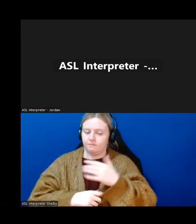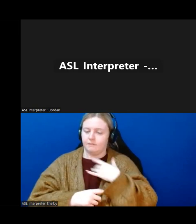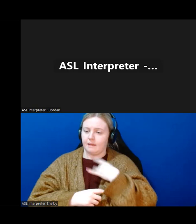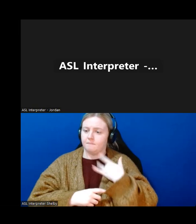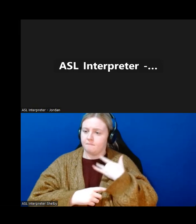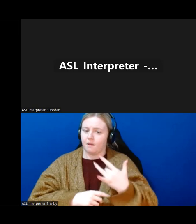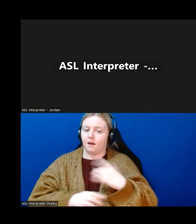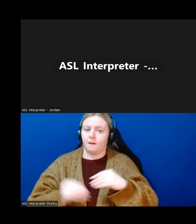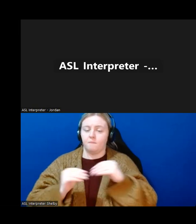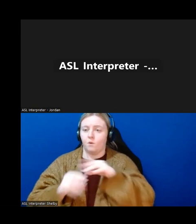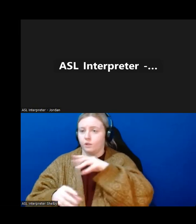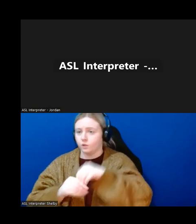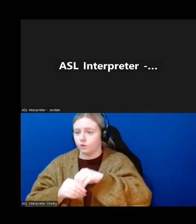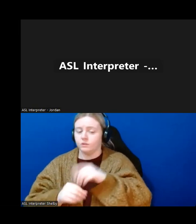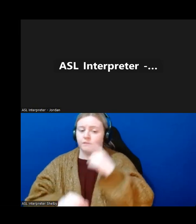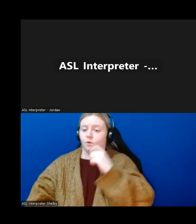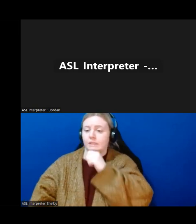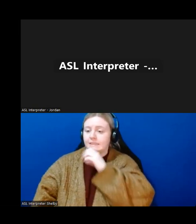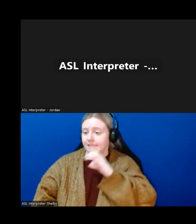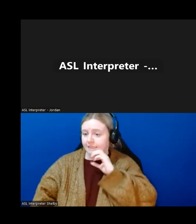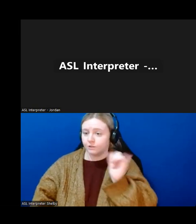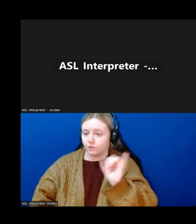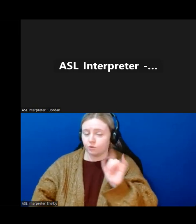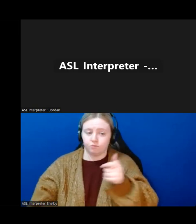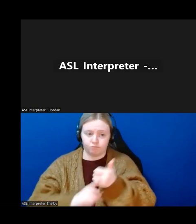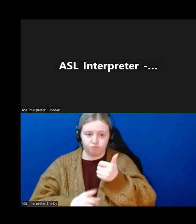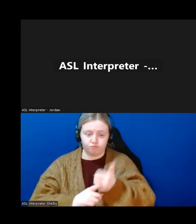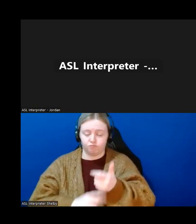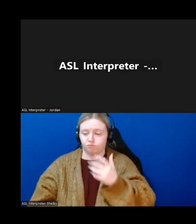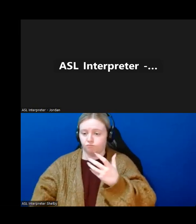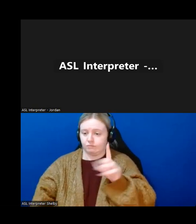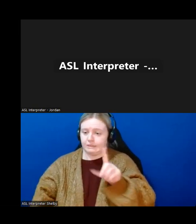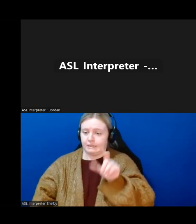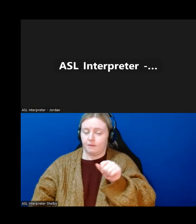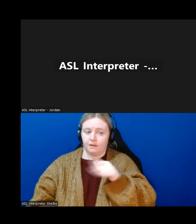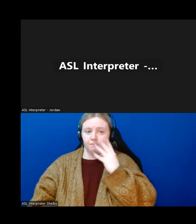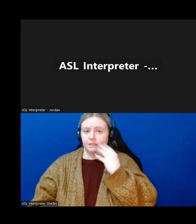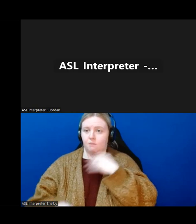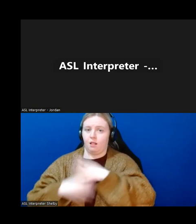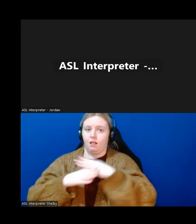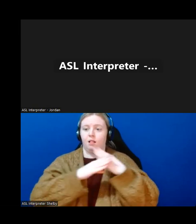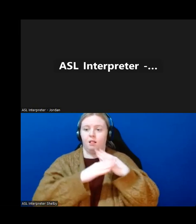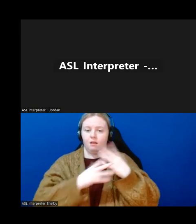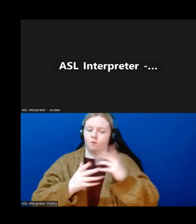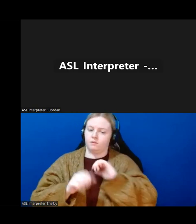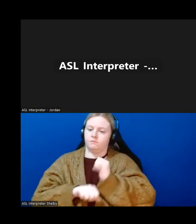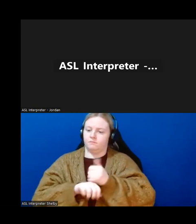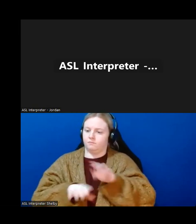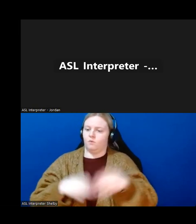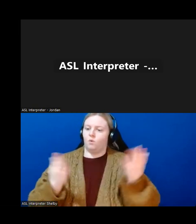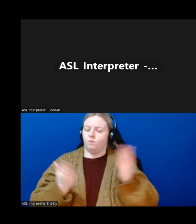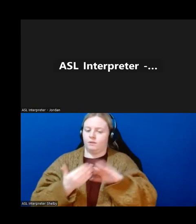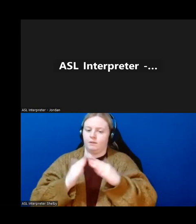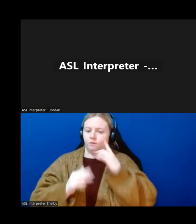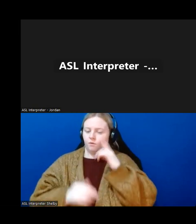and accessible to seniors who are experiencing disability related barriers. We have this project because we recognize